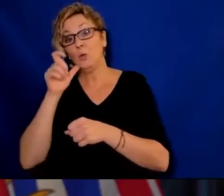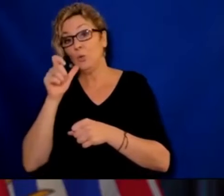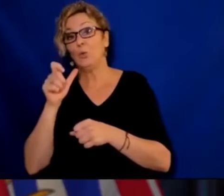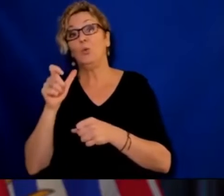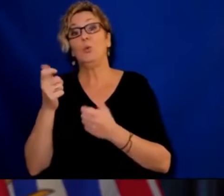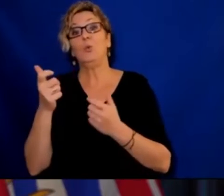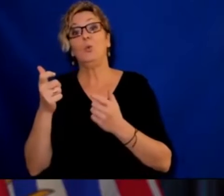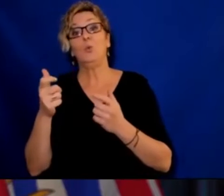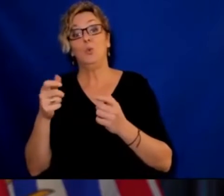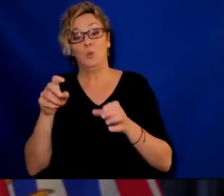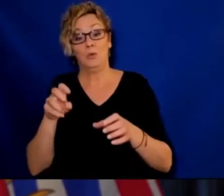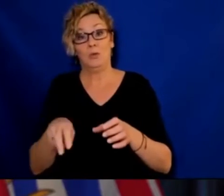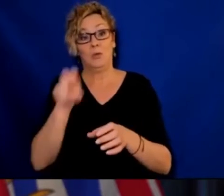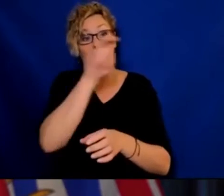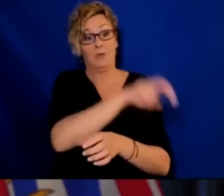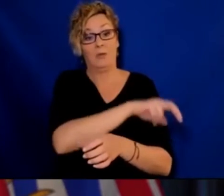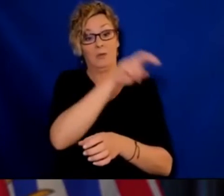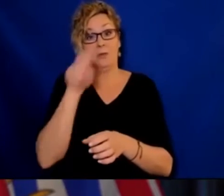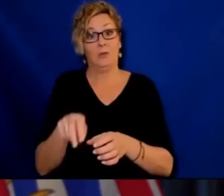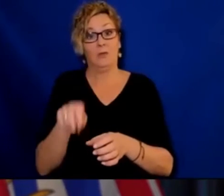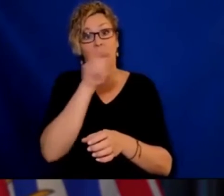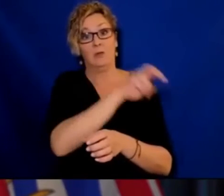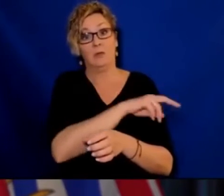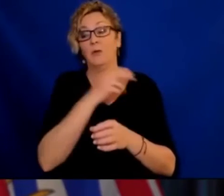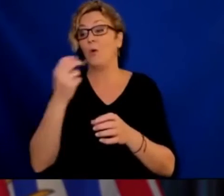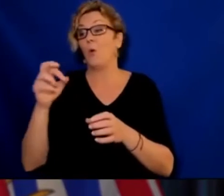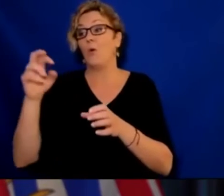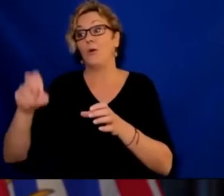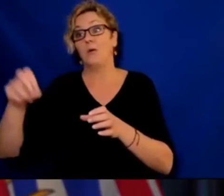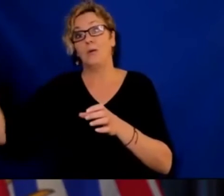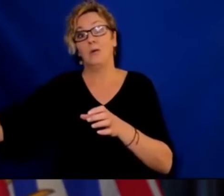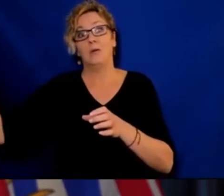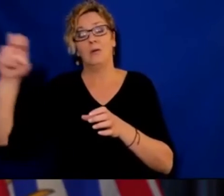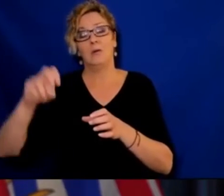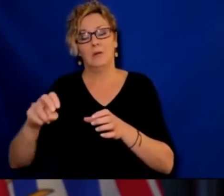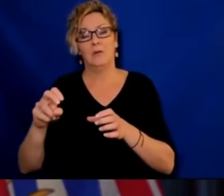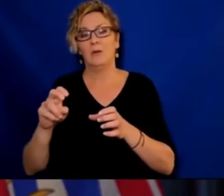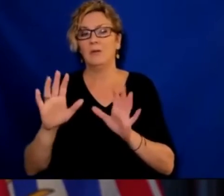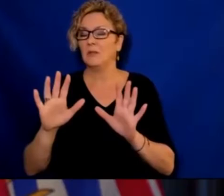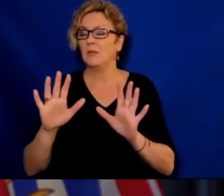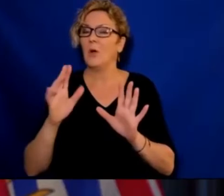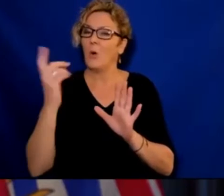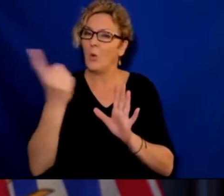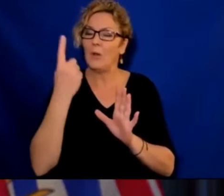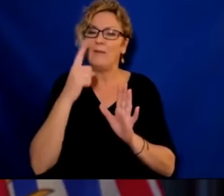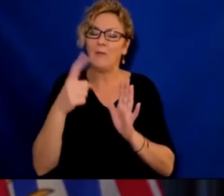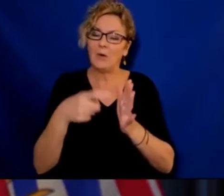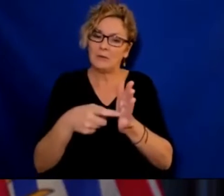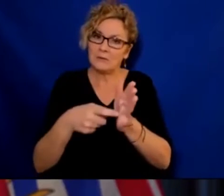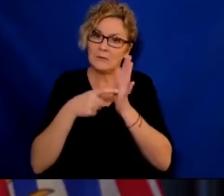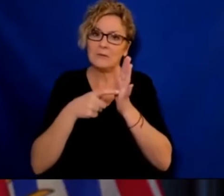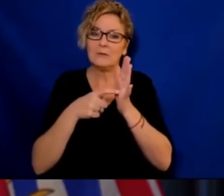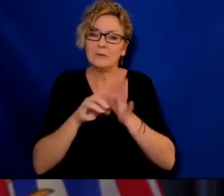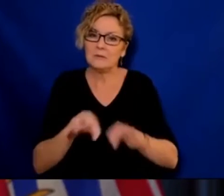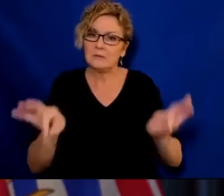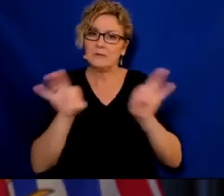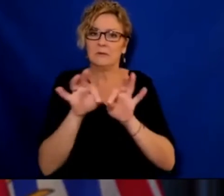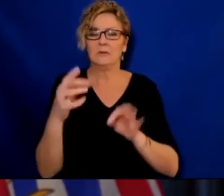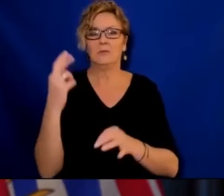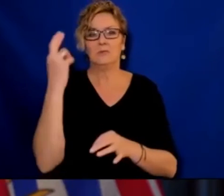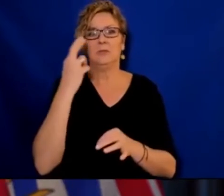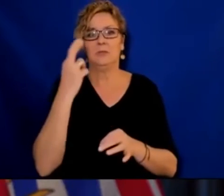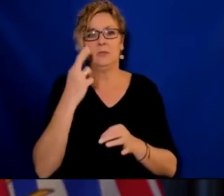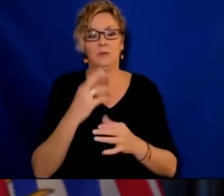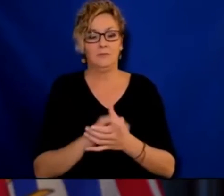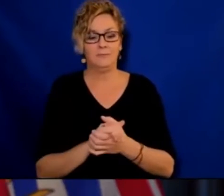go back to how we were thinking earlier on in this pandemic. When the virus was in our community. We know a lot more